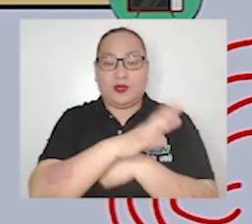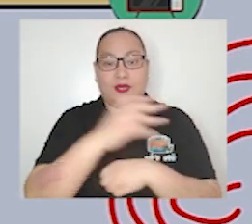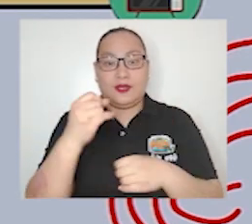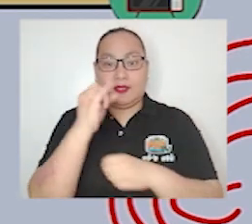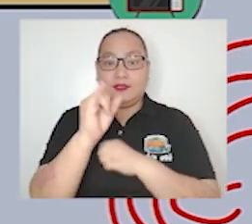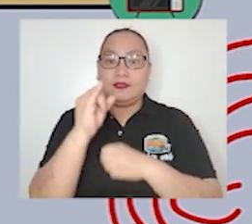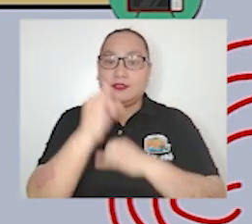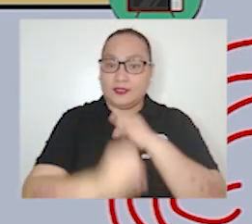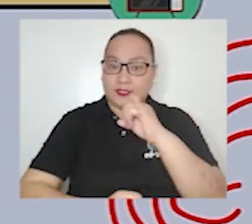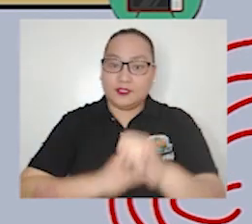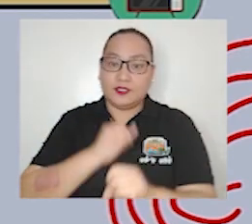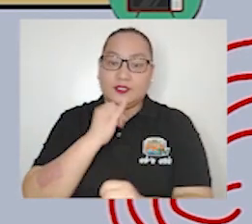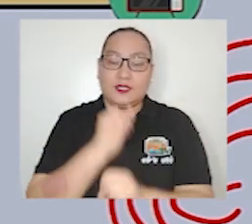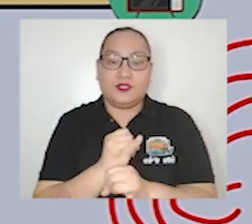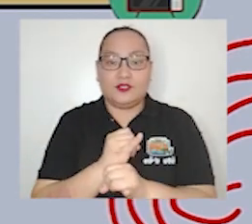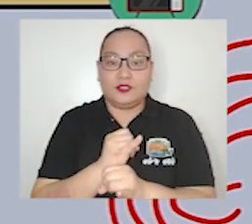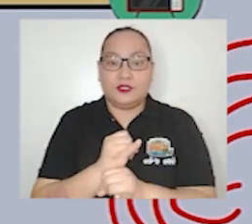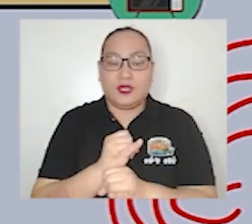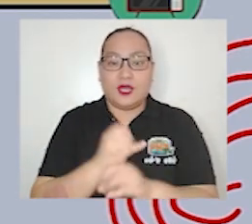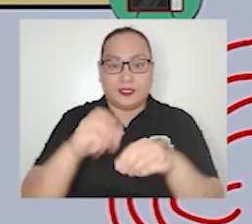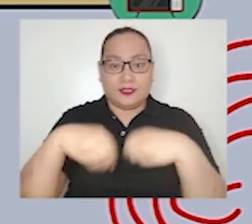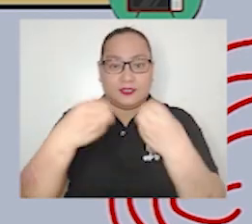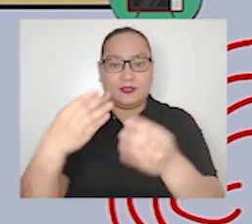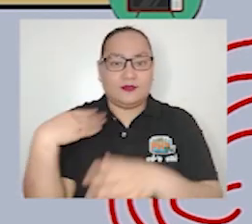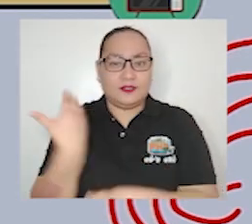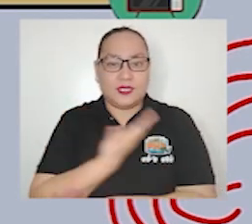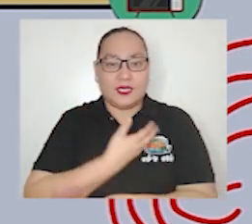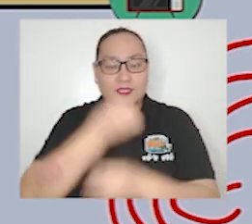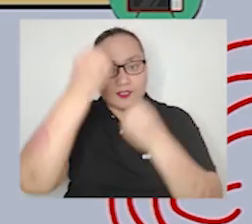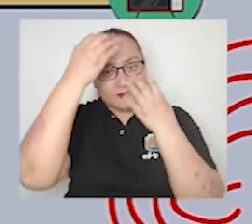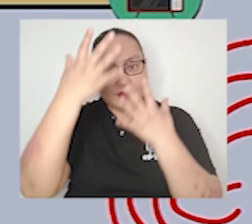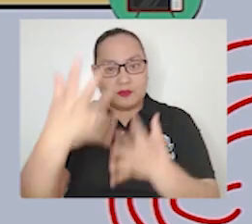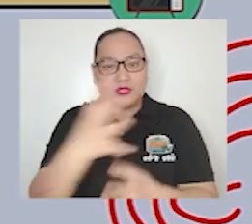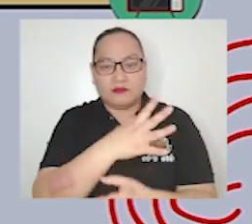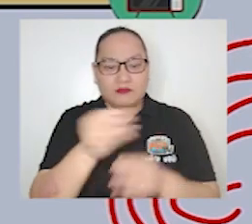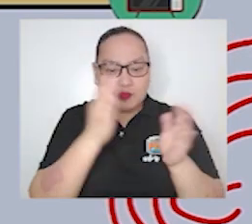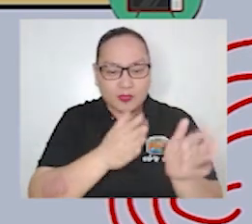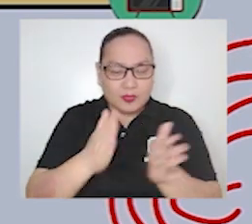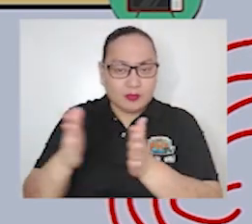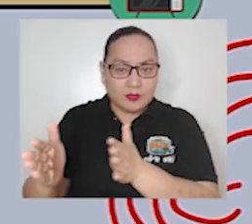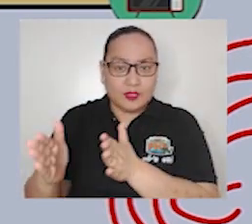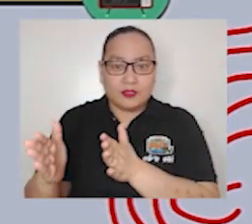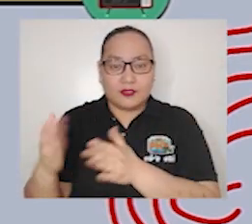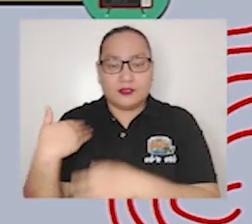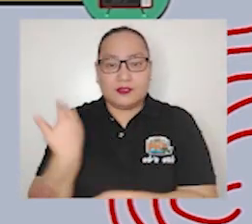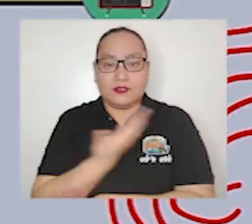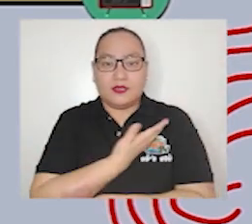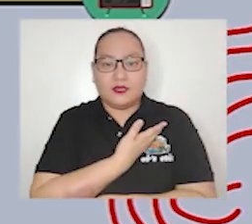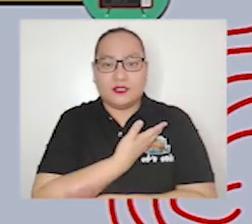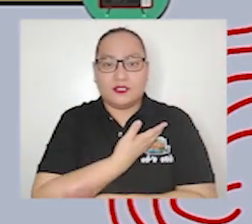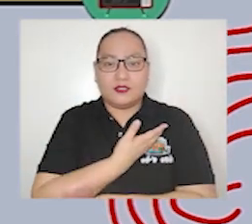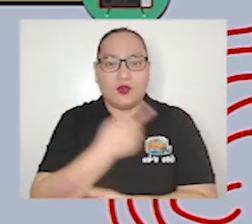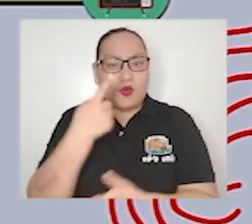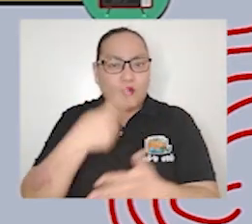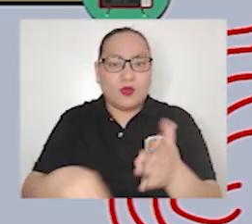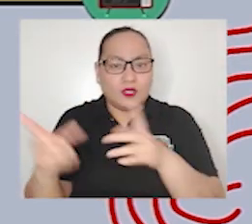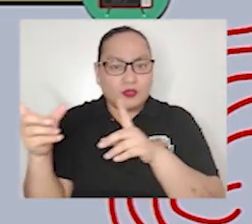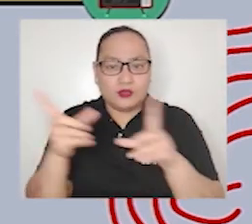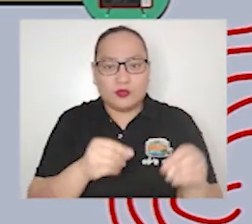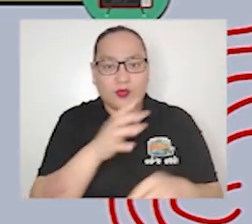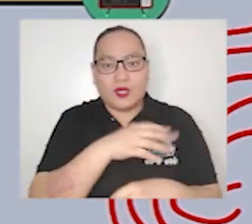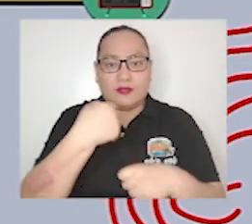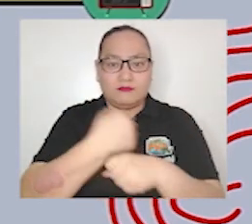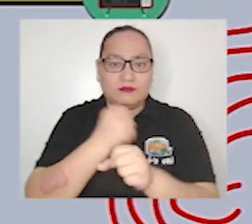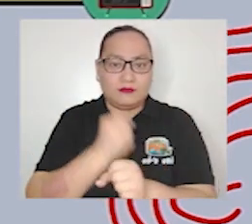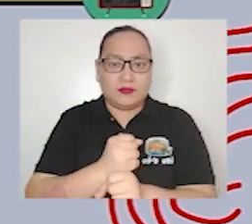prepare us with what to do and help us make the right decisions for example almost